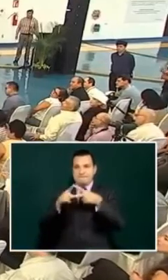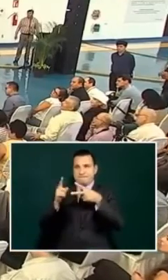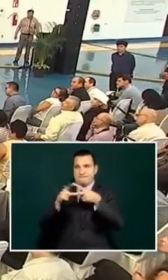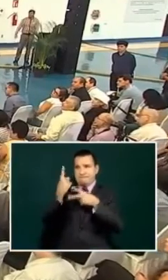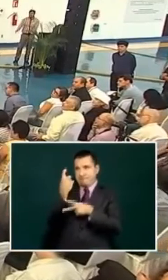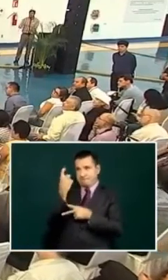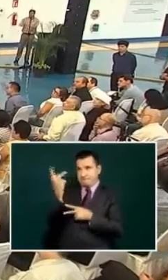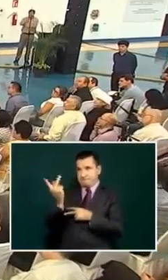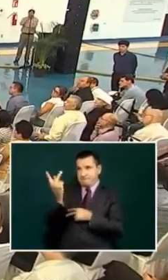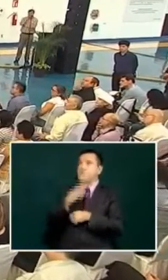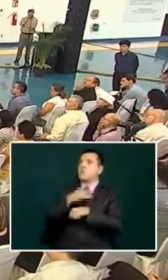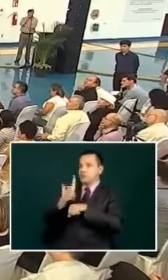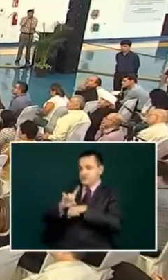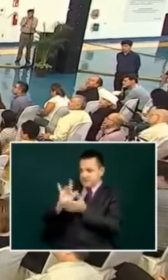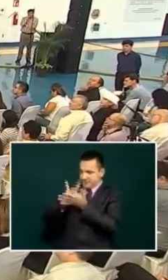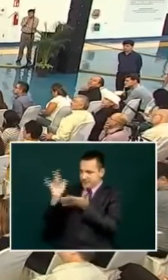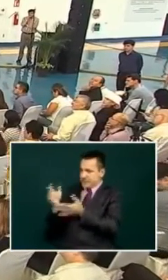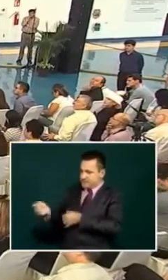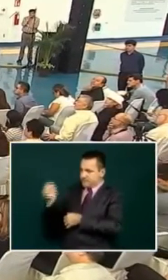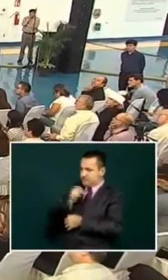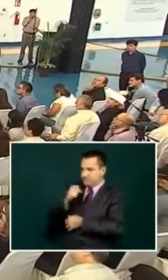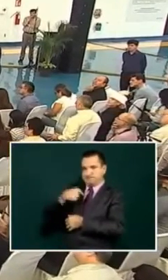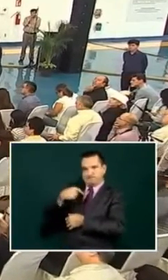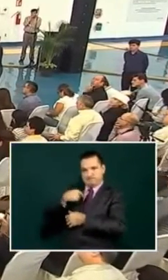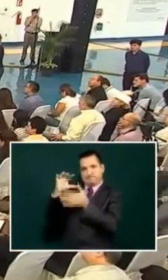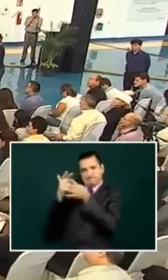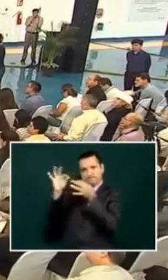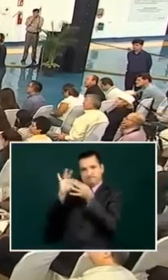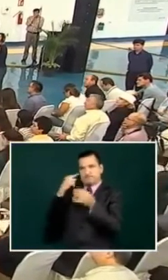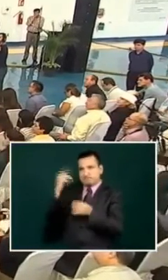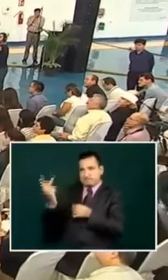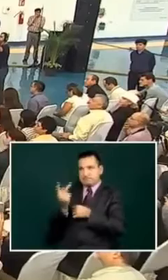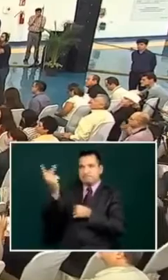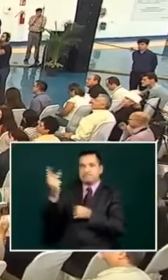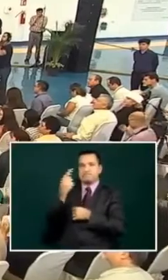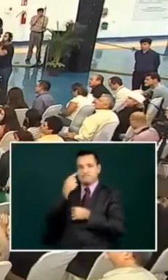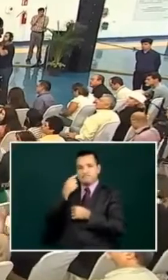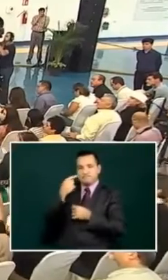one is thank you for letting me speak